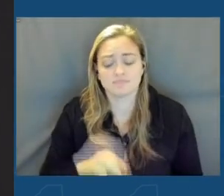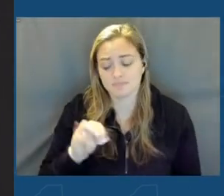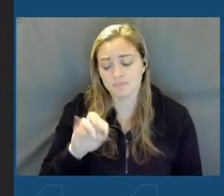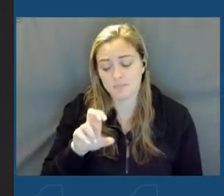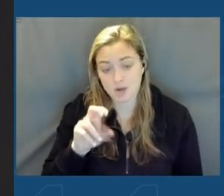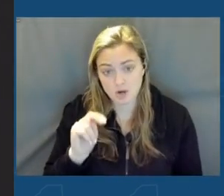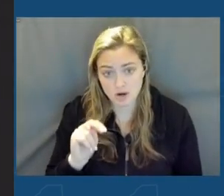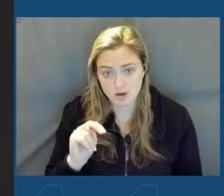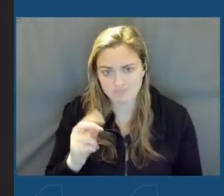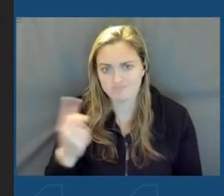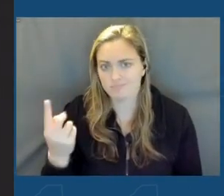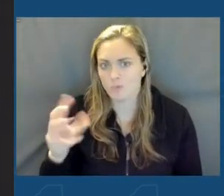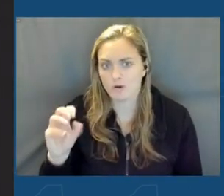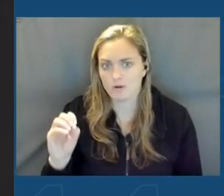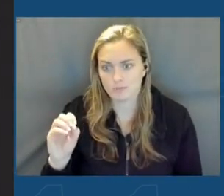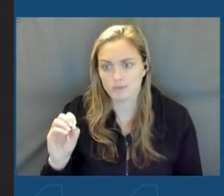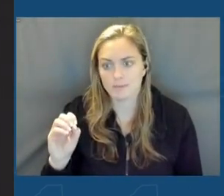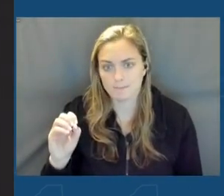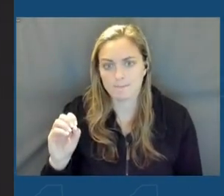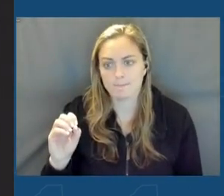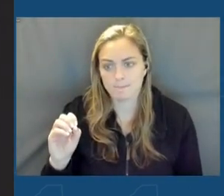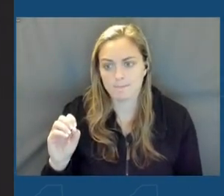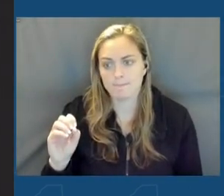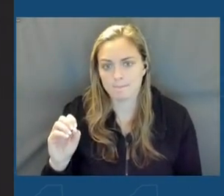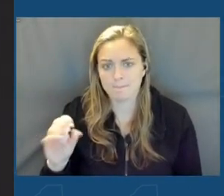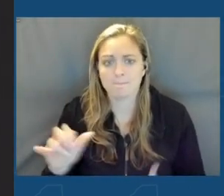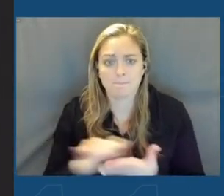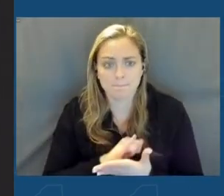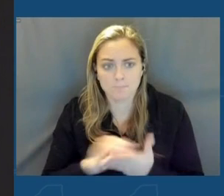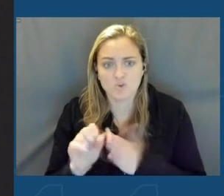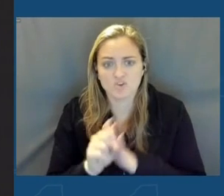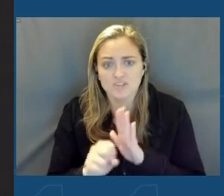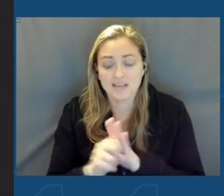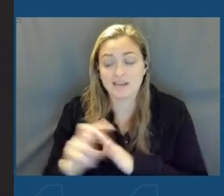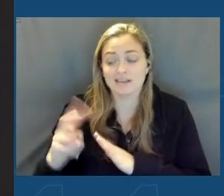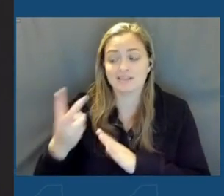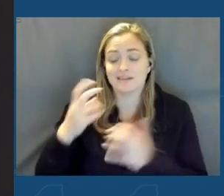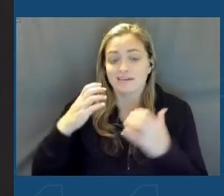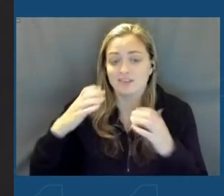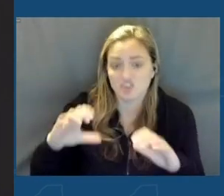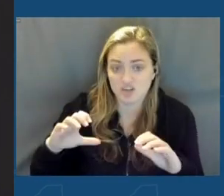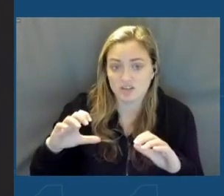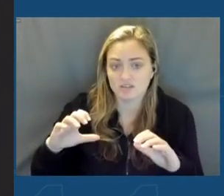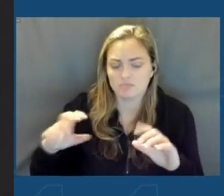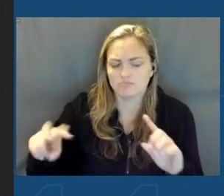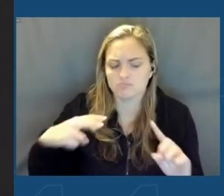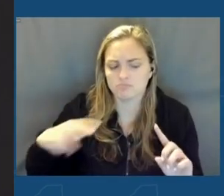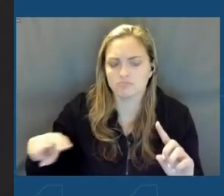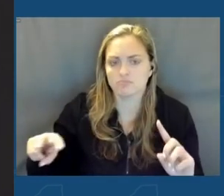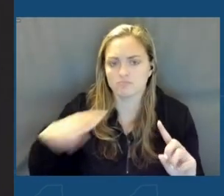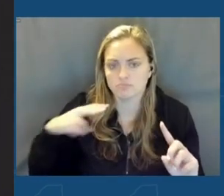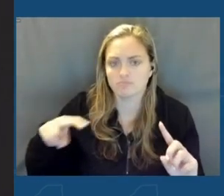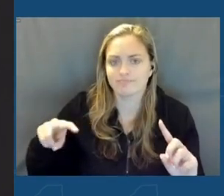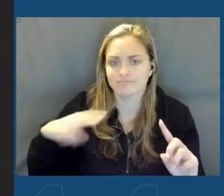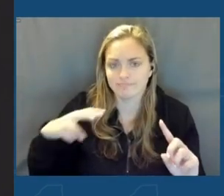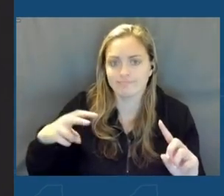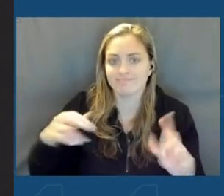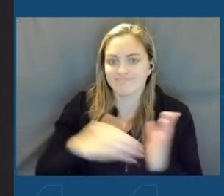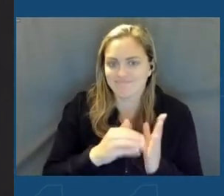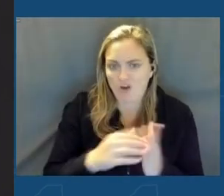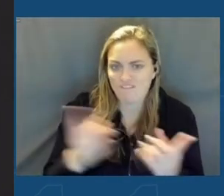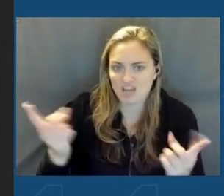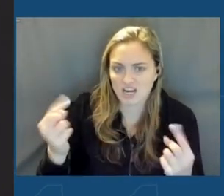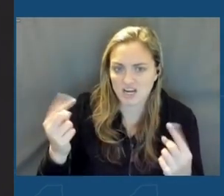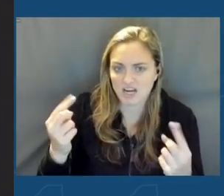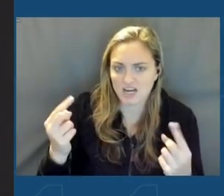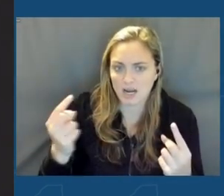Micron is one of those companies who gave New York State a second look and a third look and a fourth look. They're here a lot. Because of